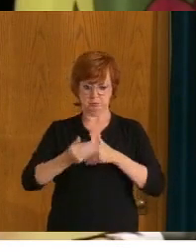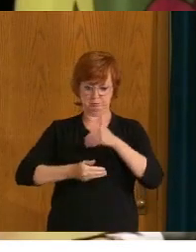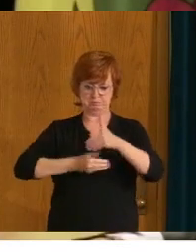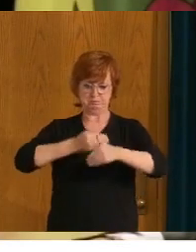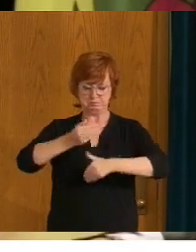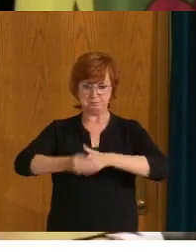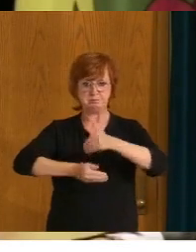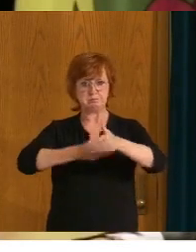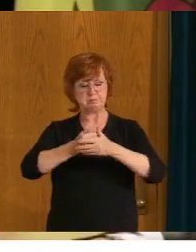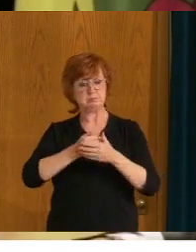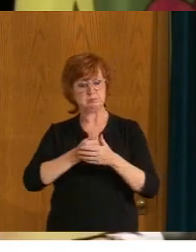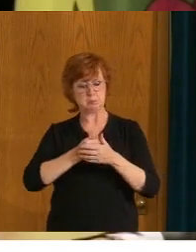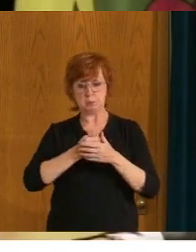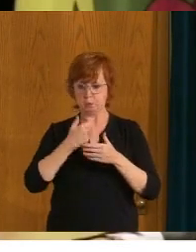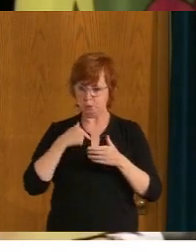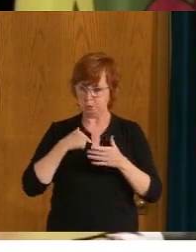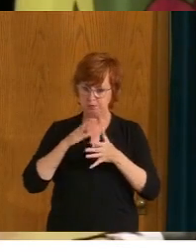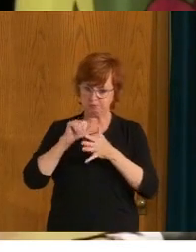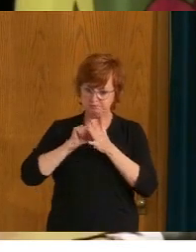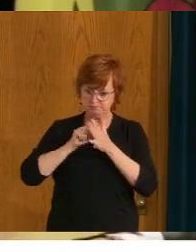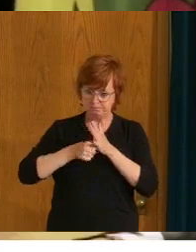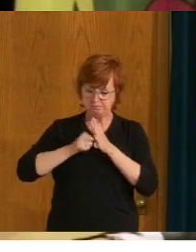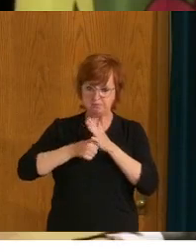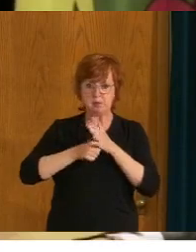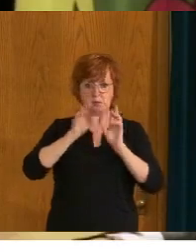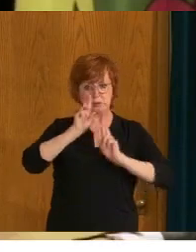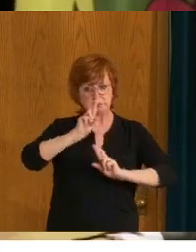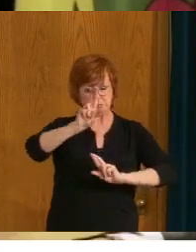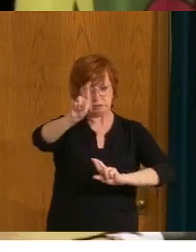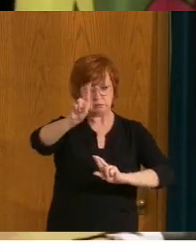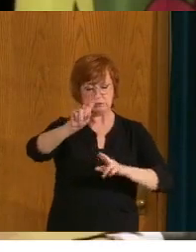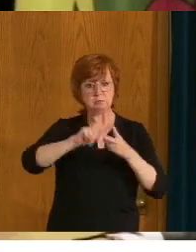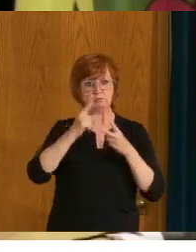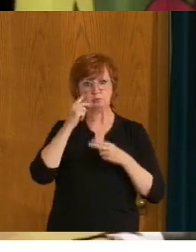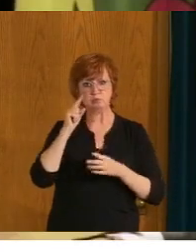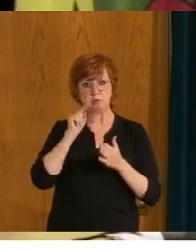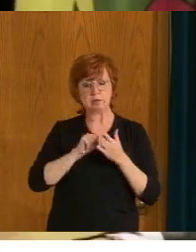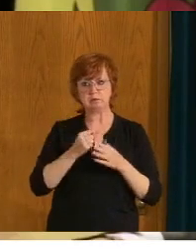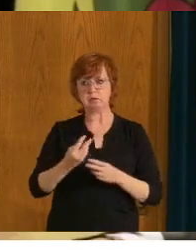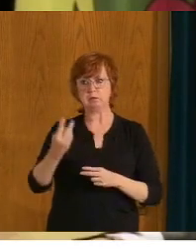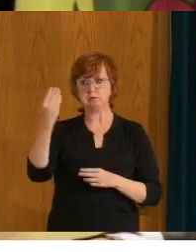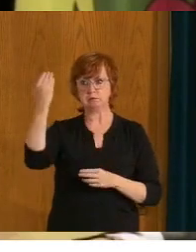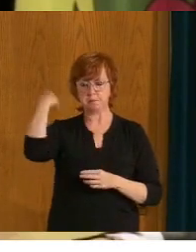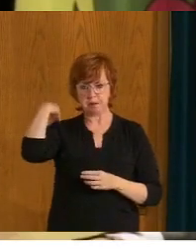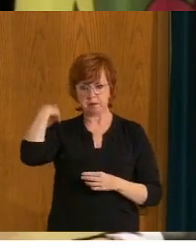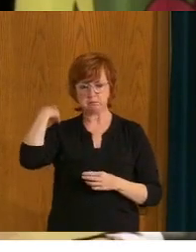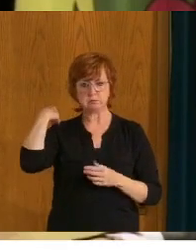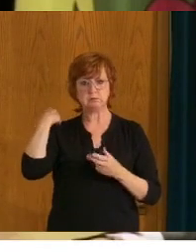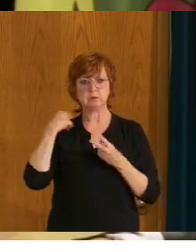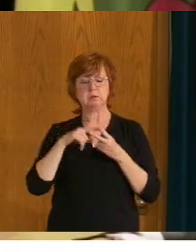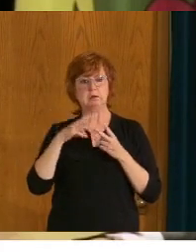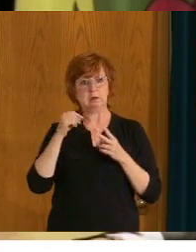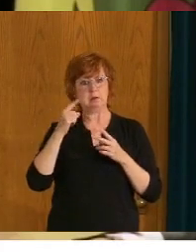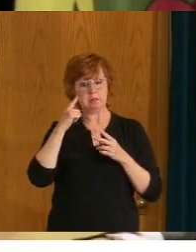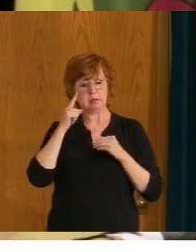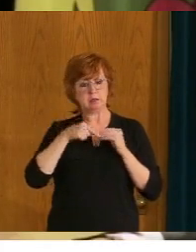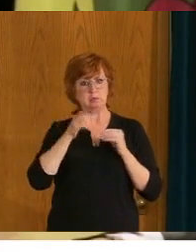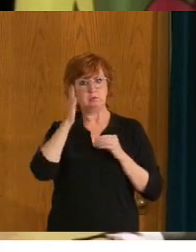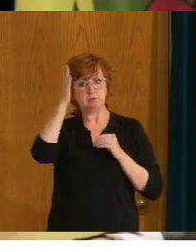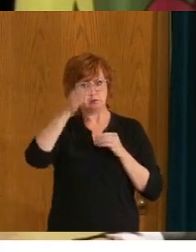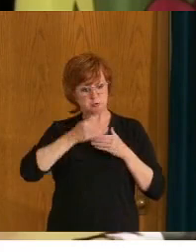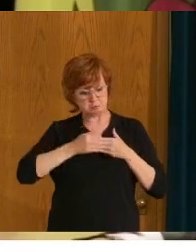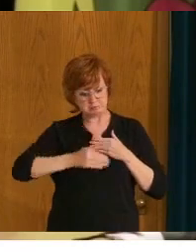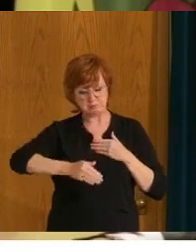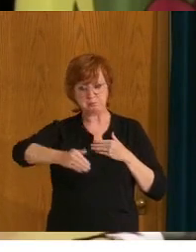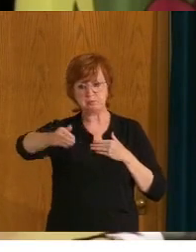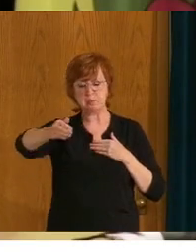ensure that we are, uh, being respectful. We are recognizing our past, but trying to make, uh, as positive decisions as we can, uh, to